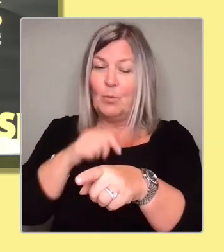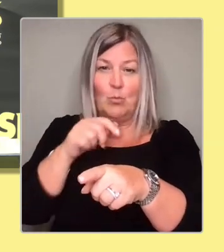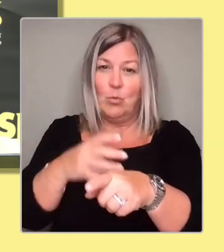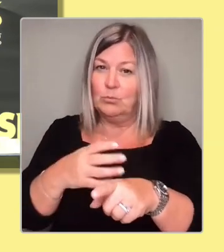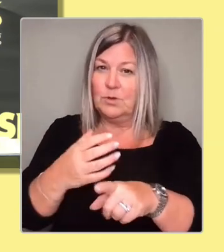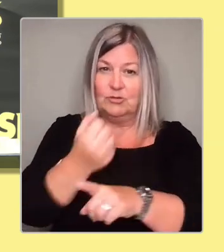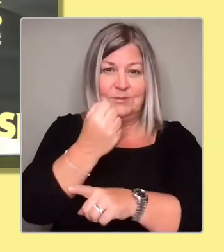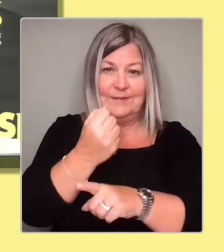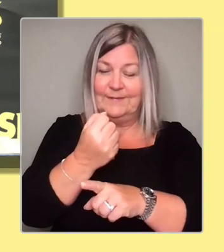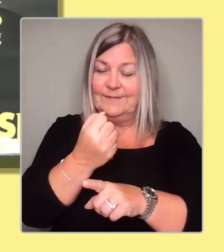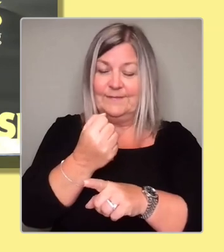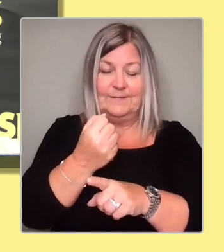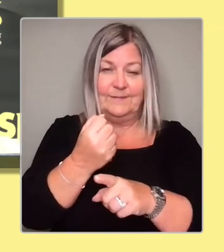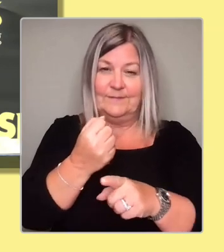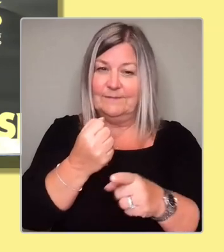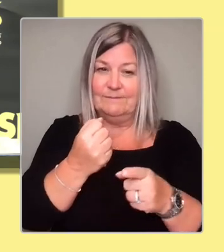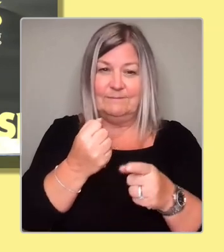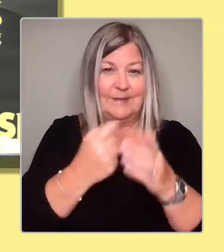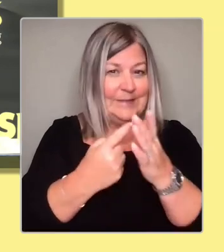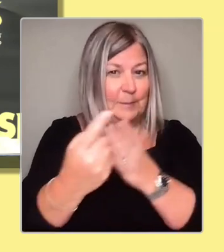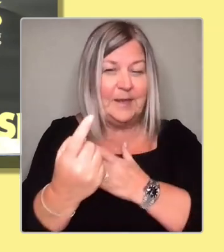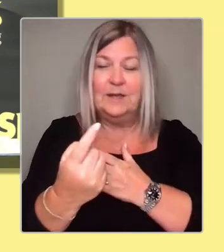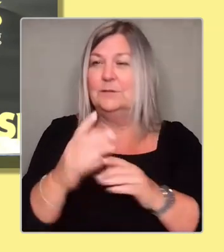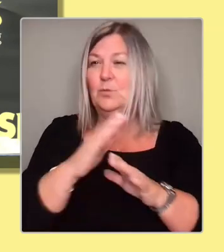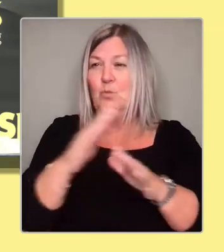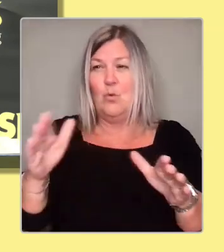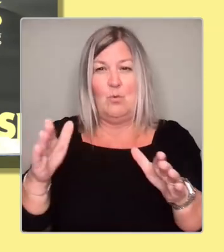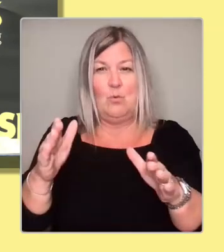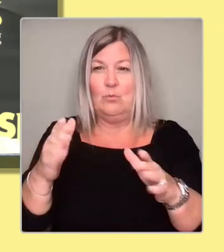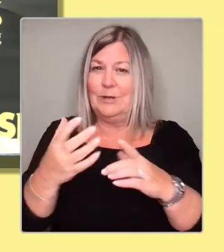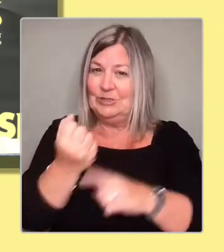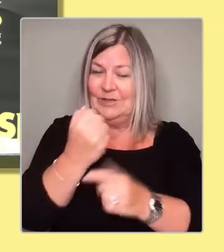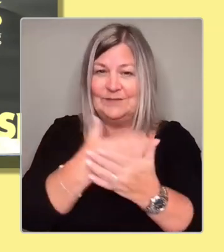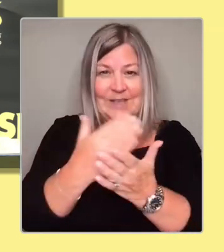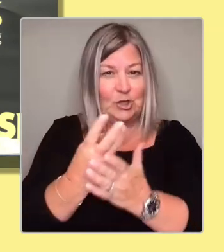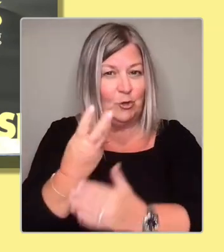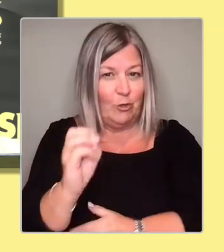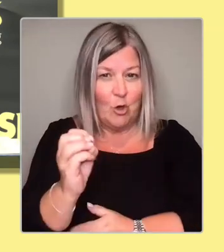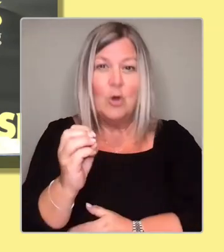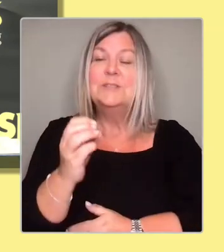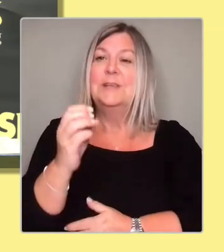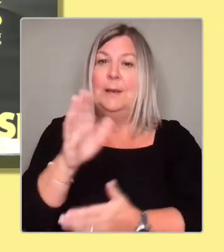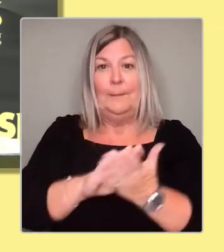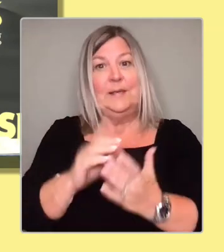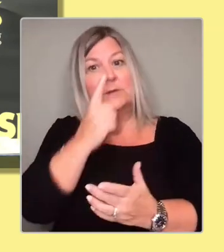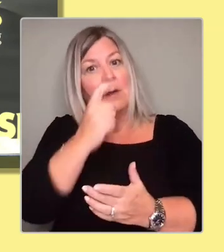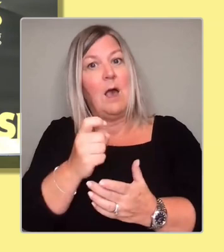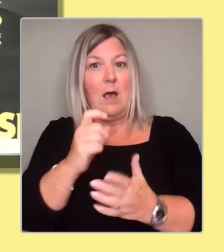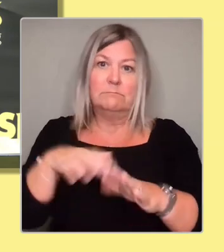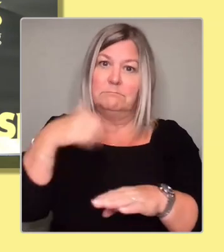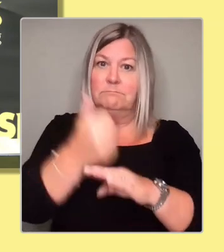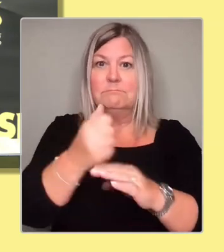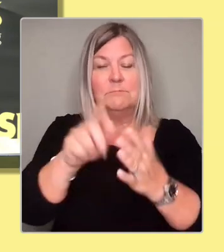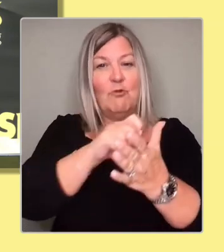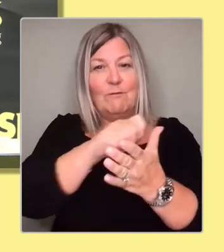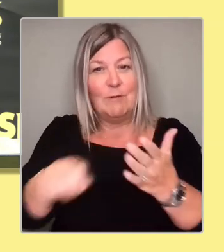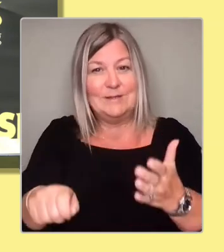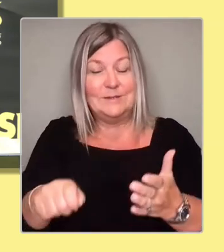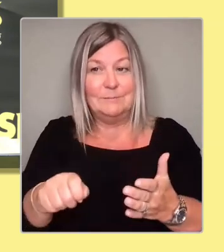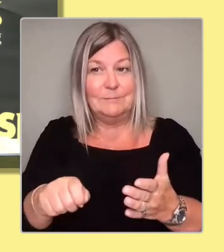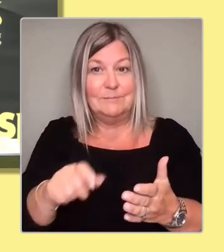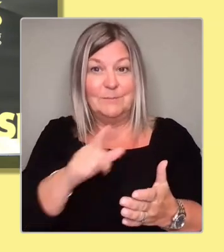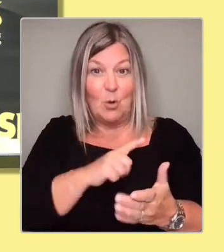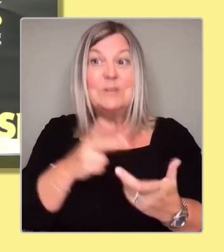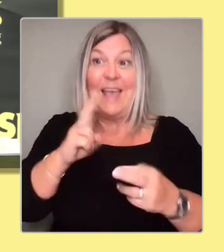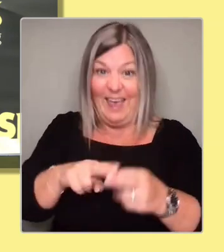have a referendum. Because if that was the case, then that would have worked over the last few years. I think during the COVID,